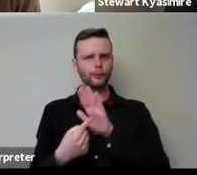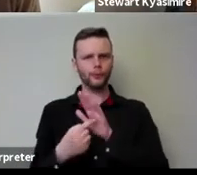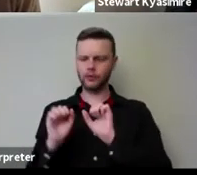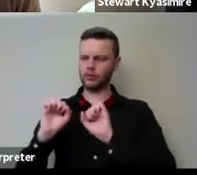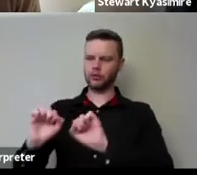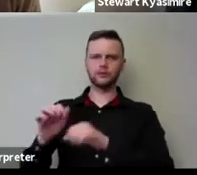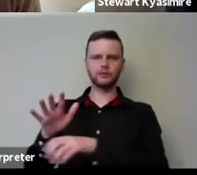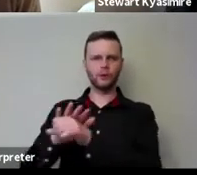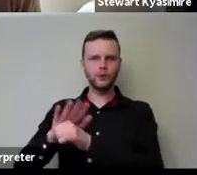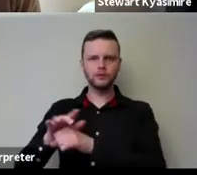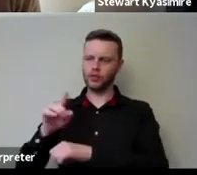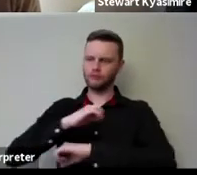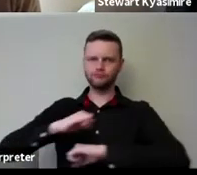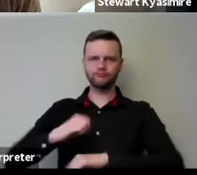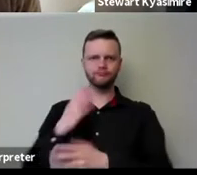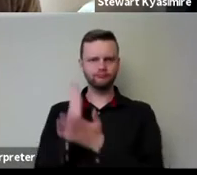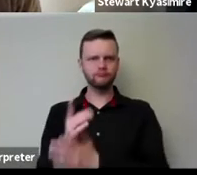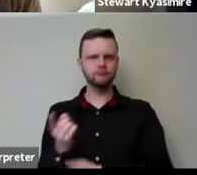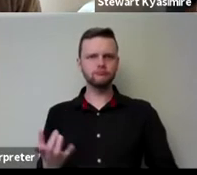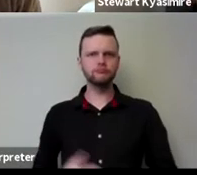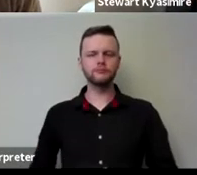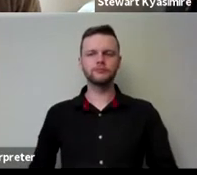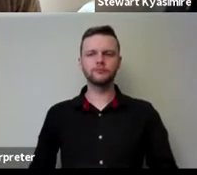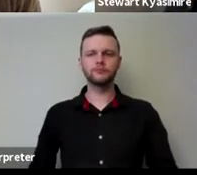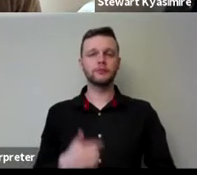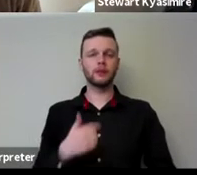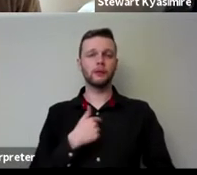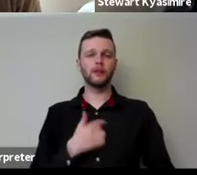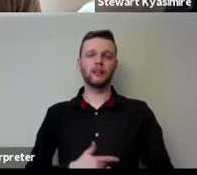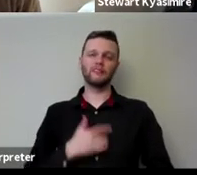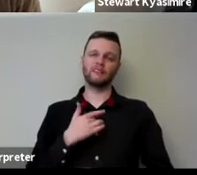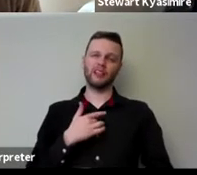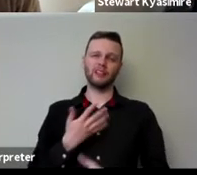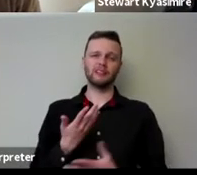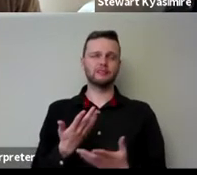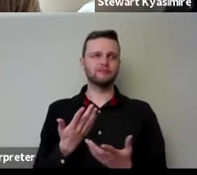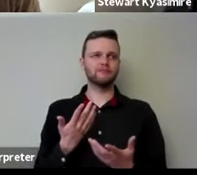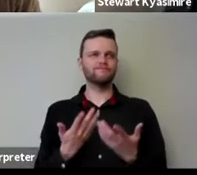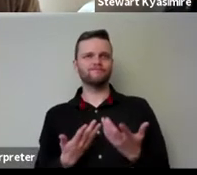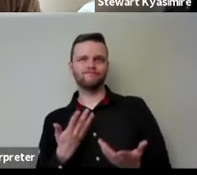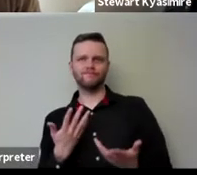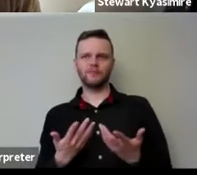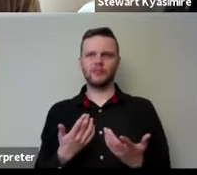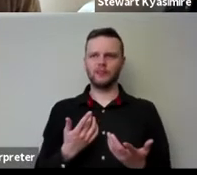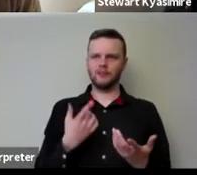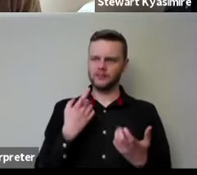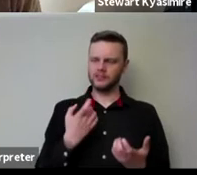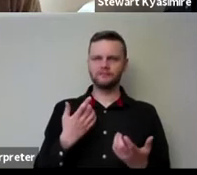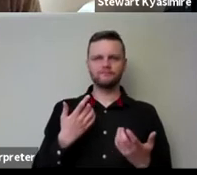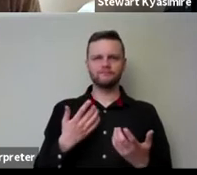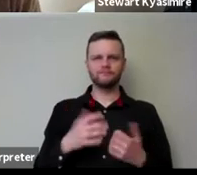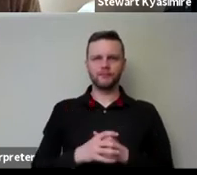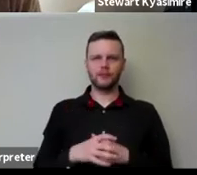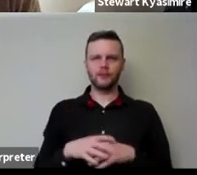contexts um are and and i mean personally i'd sort of you know i'd hate to think that there was there was a there was an excessive kind of um